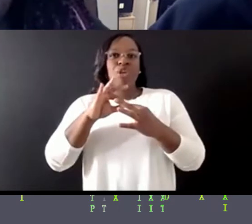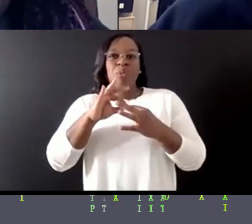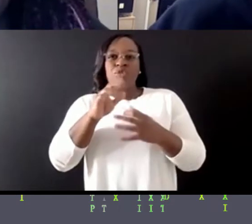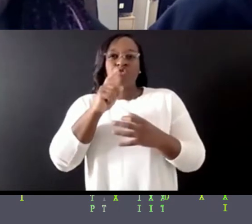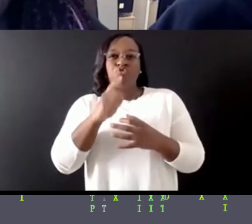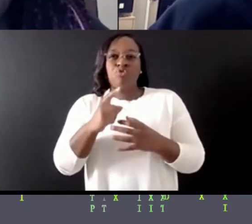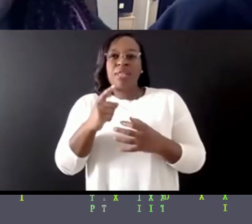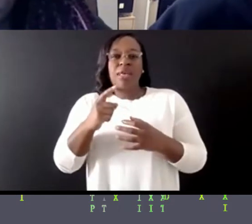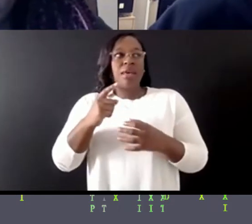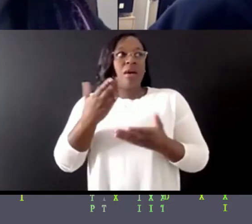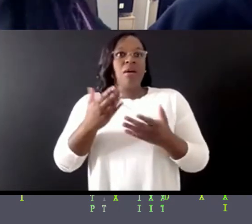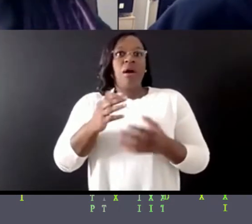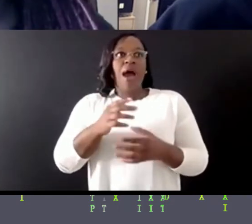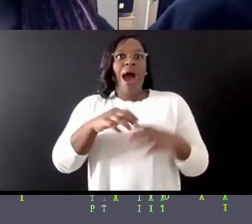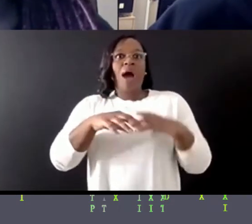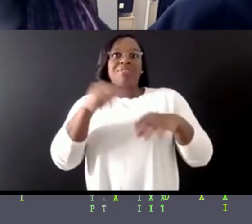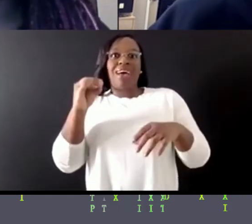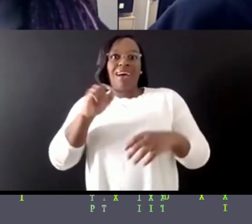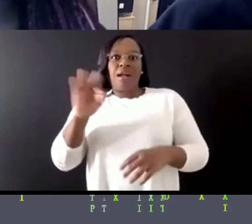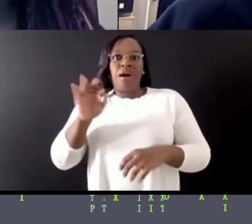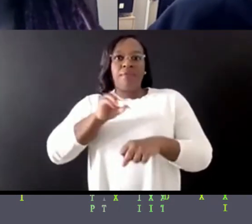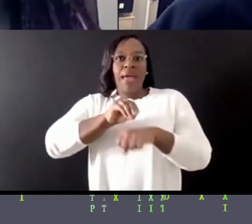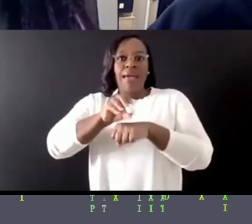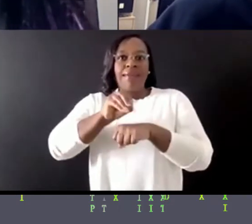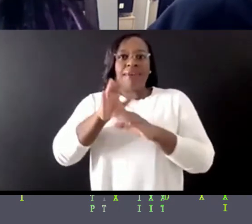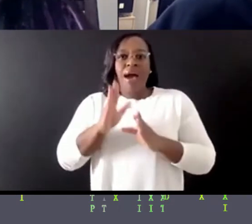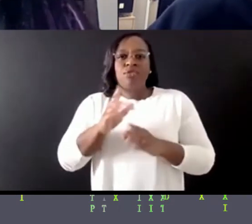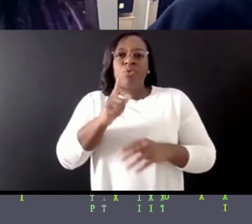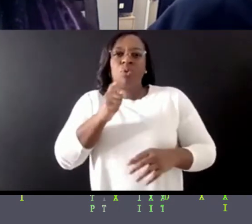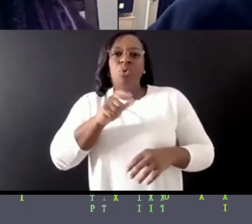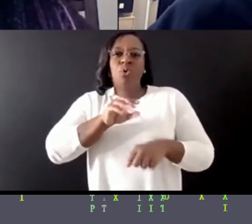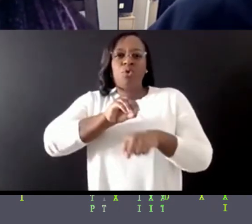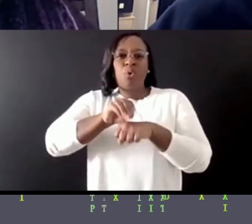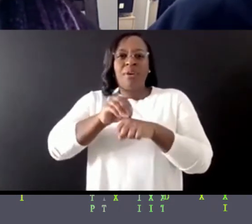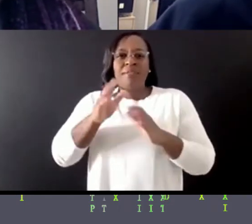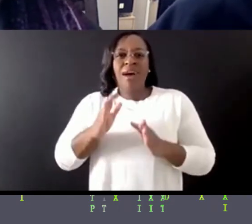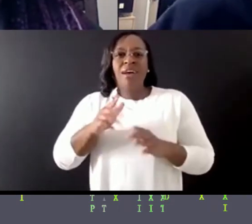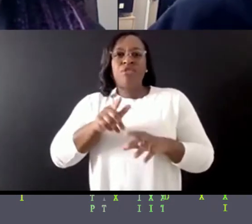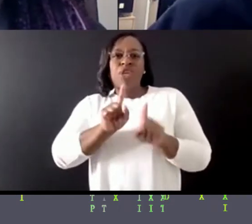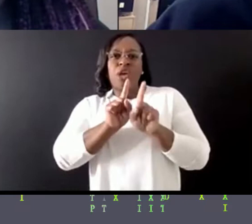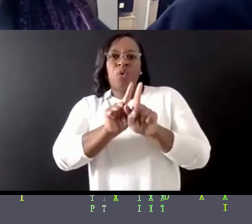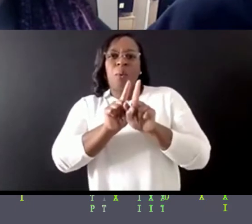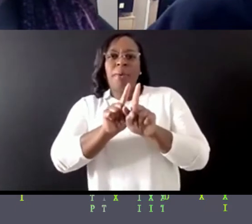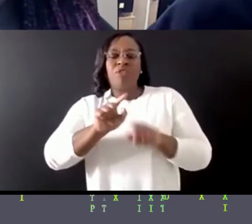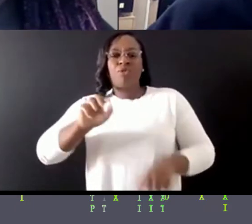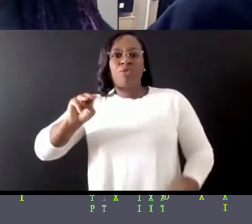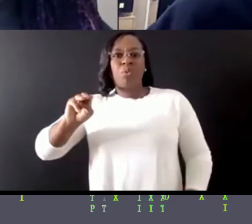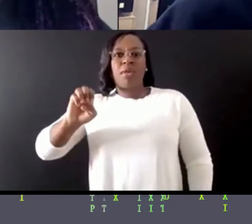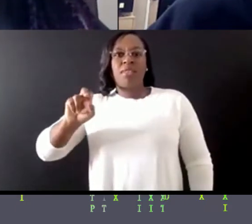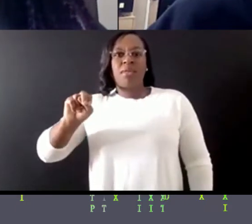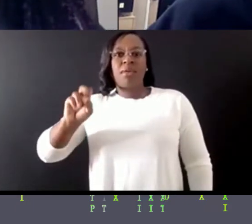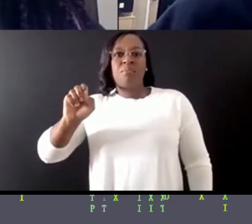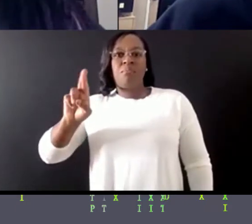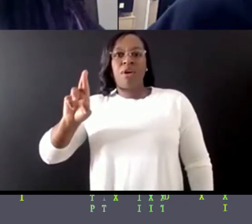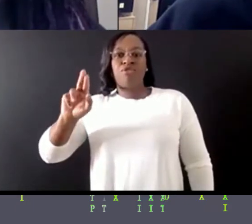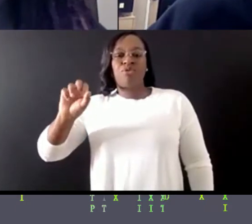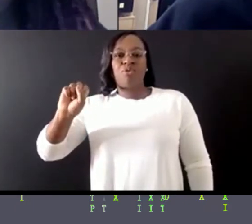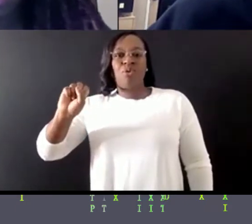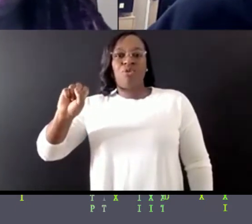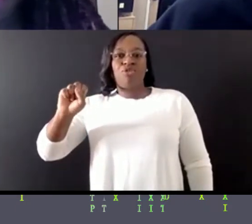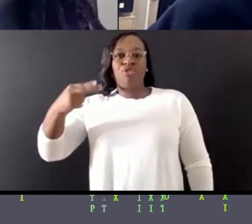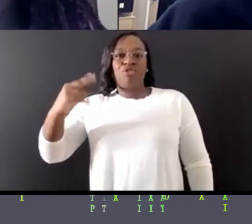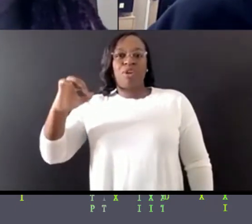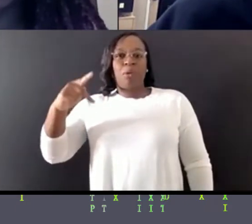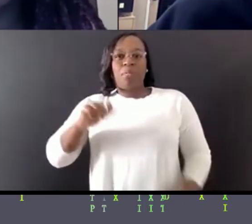advisors? Yeah, it definitely depends on you, right? And, and, and that's what I typically tell people,